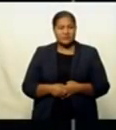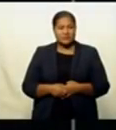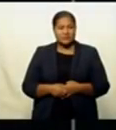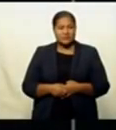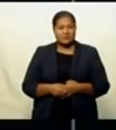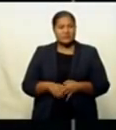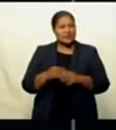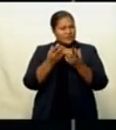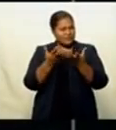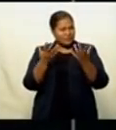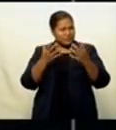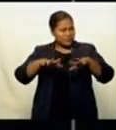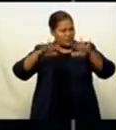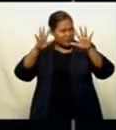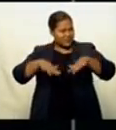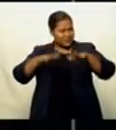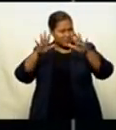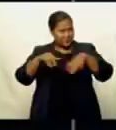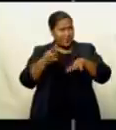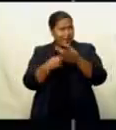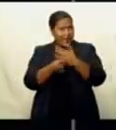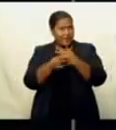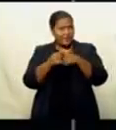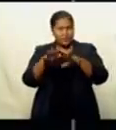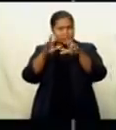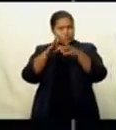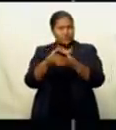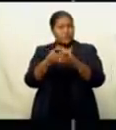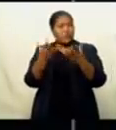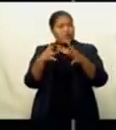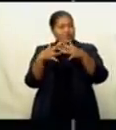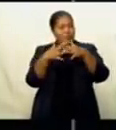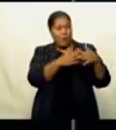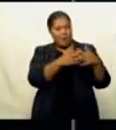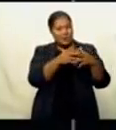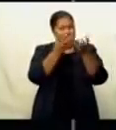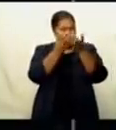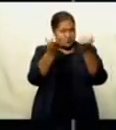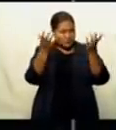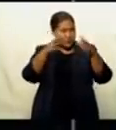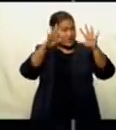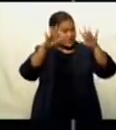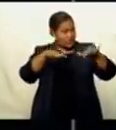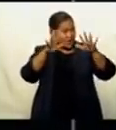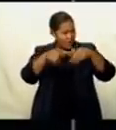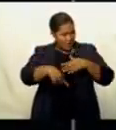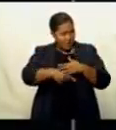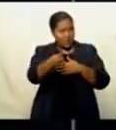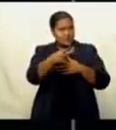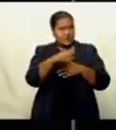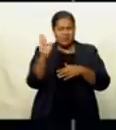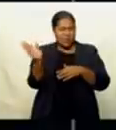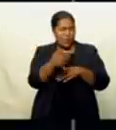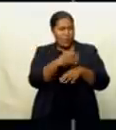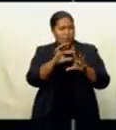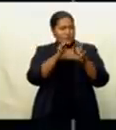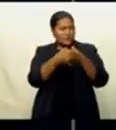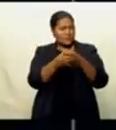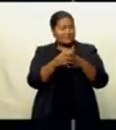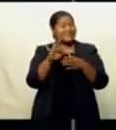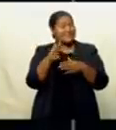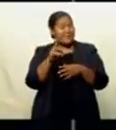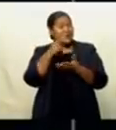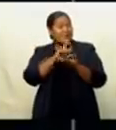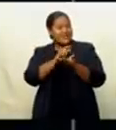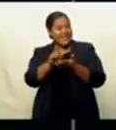A trough of low pressure is approaching the group from the west. Associated cloud and showers continue to affect the group. It's expected to